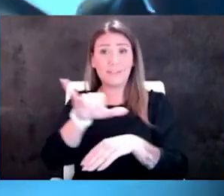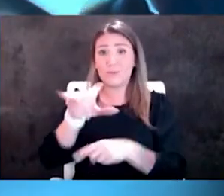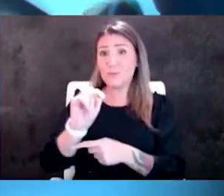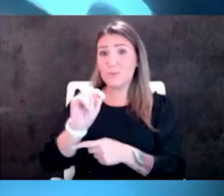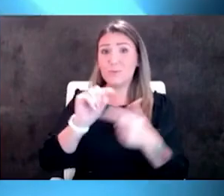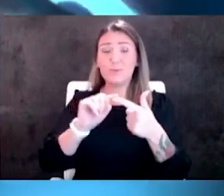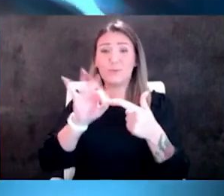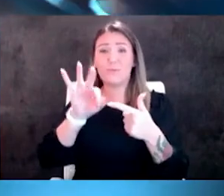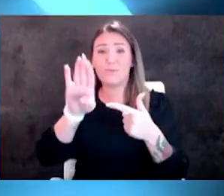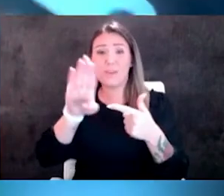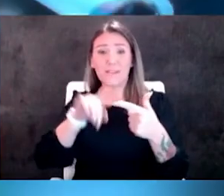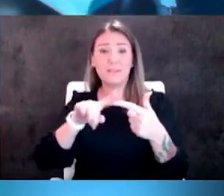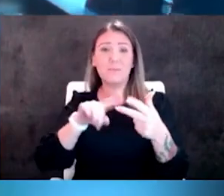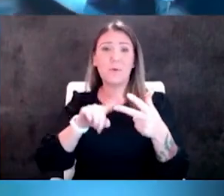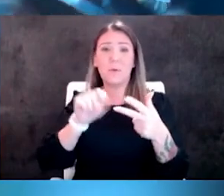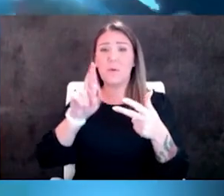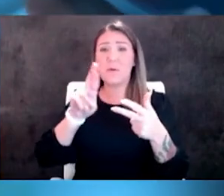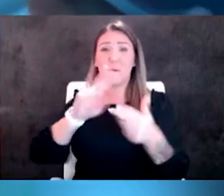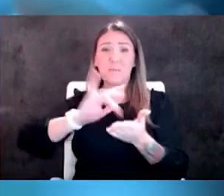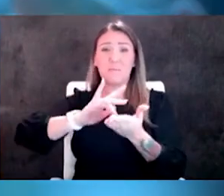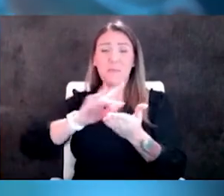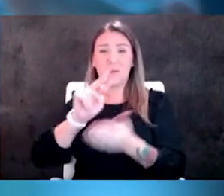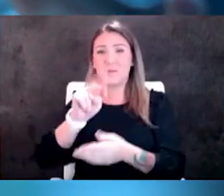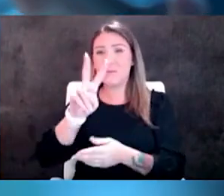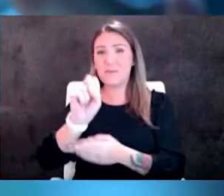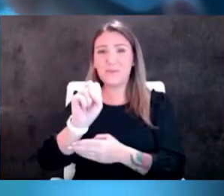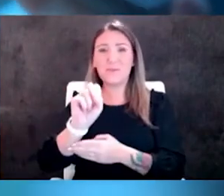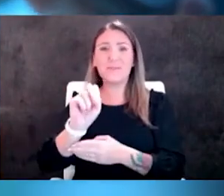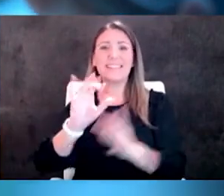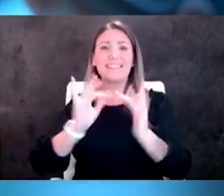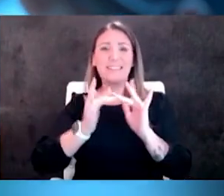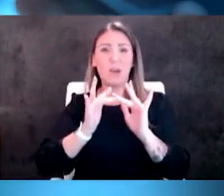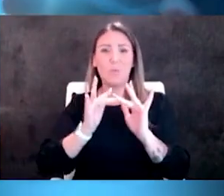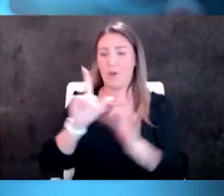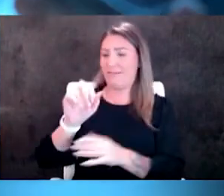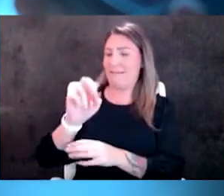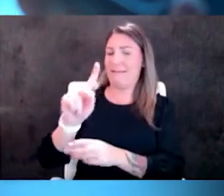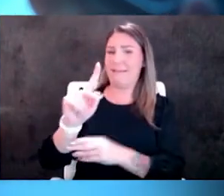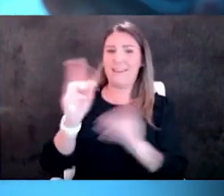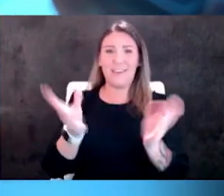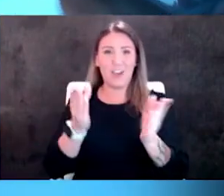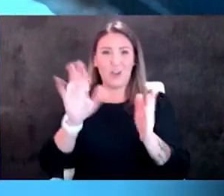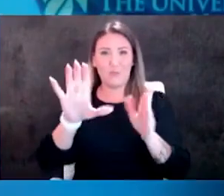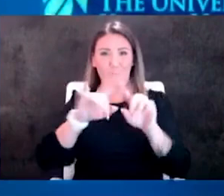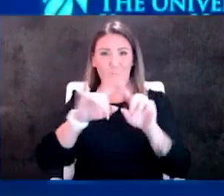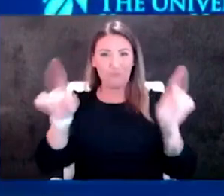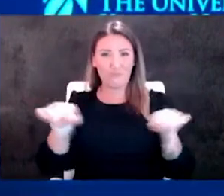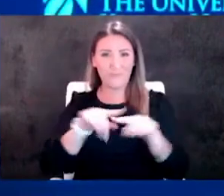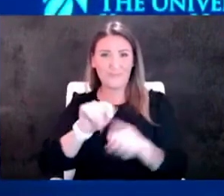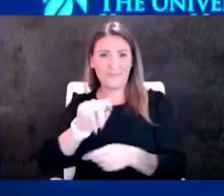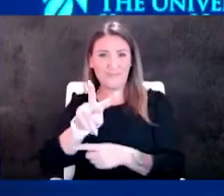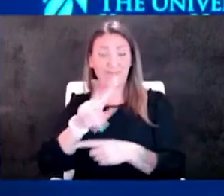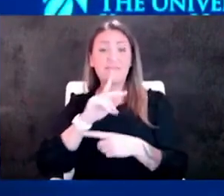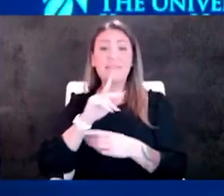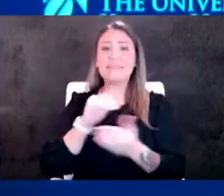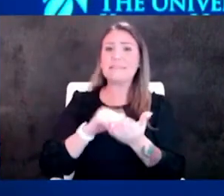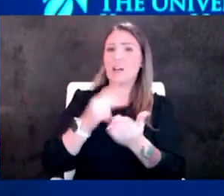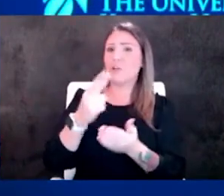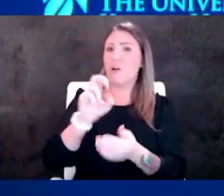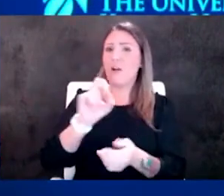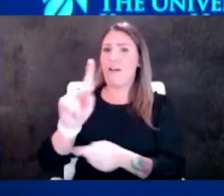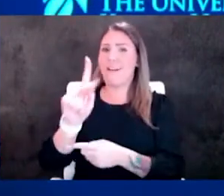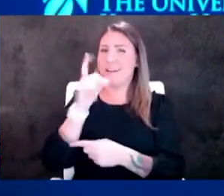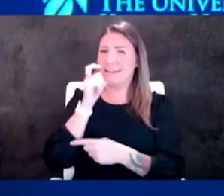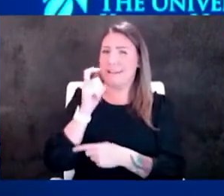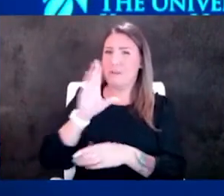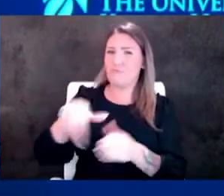or the Medical News Network you'll find links to those right here on your screen Dr. Hawk is not here yet I think he's dropping his kids off at school